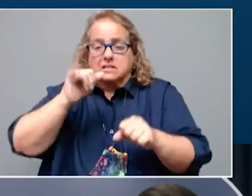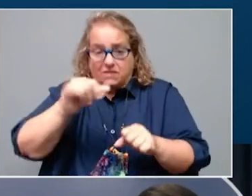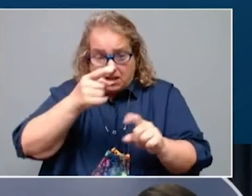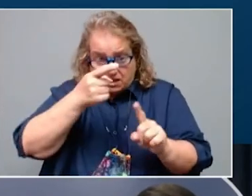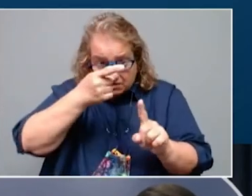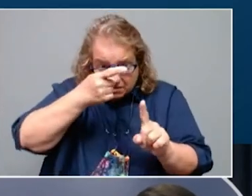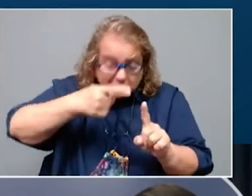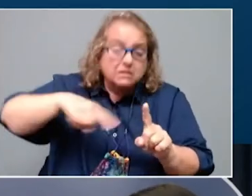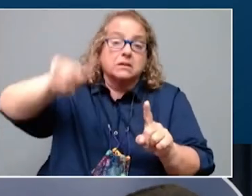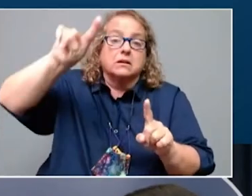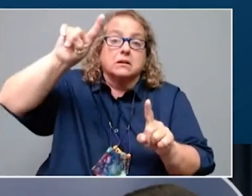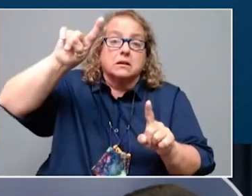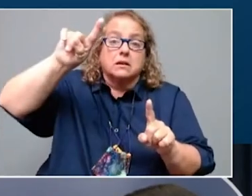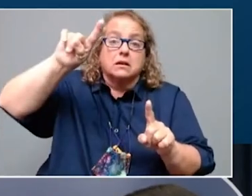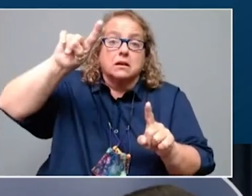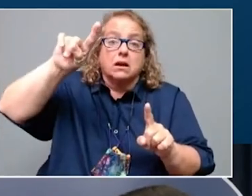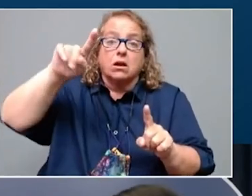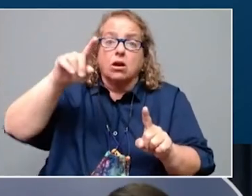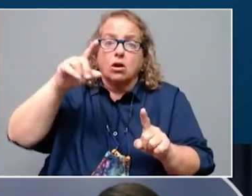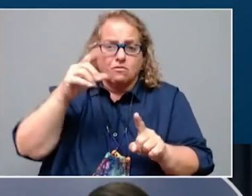would be assigned to Pikeville Medical Center.